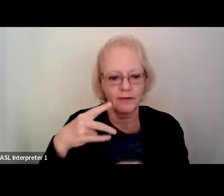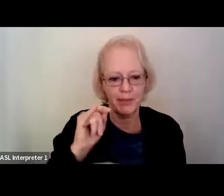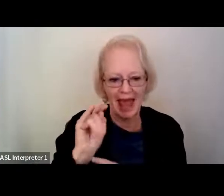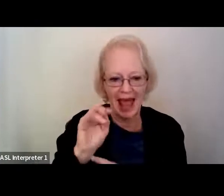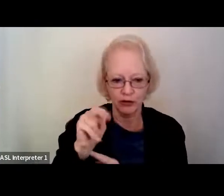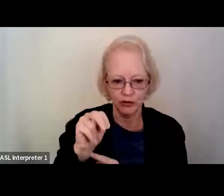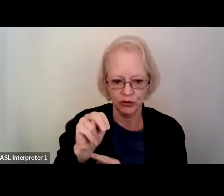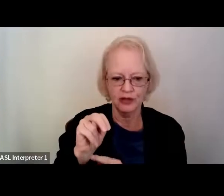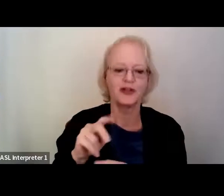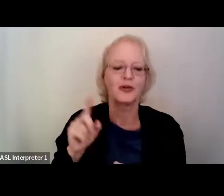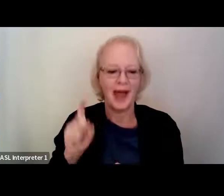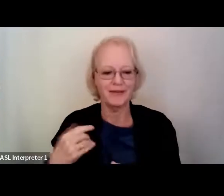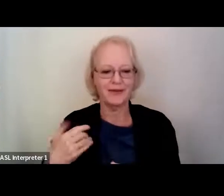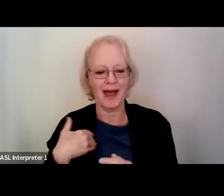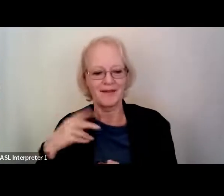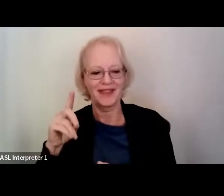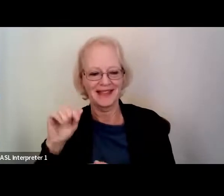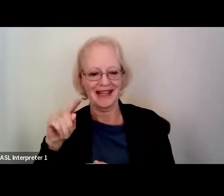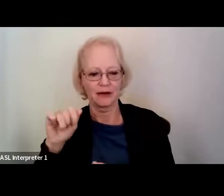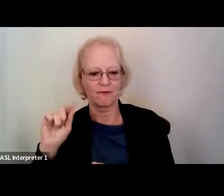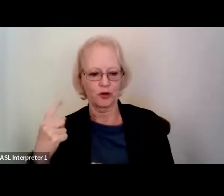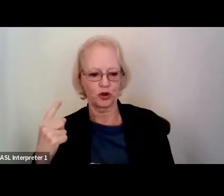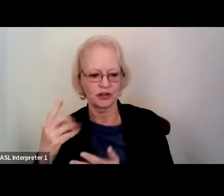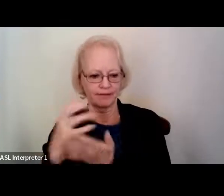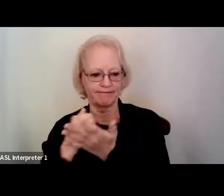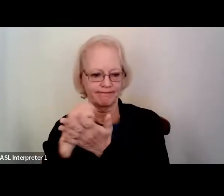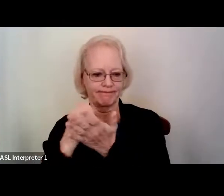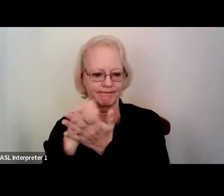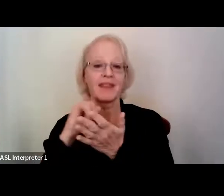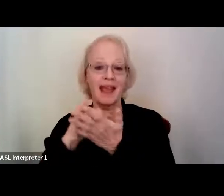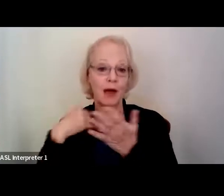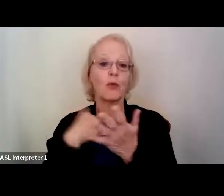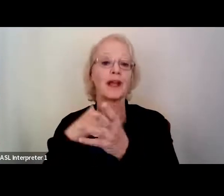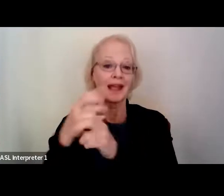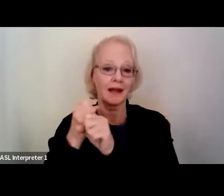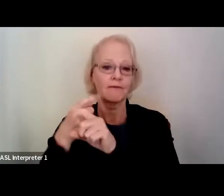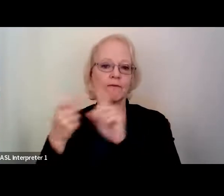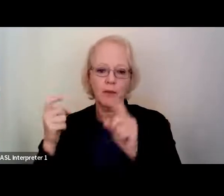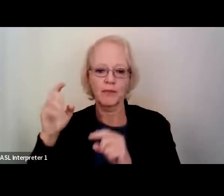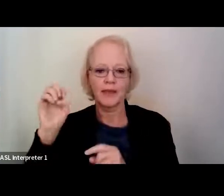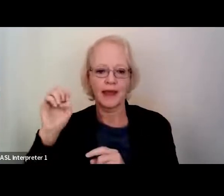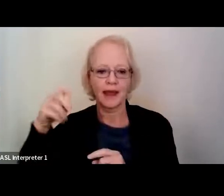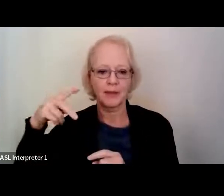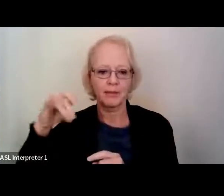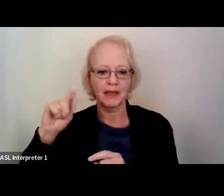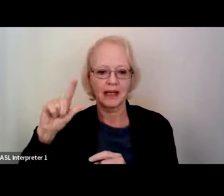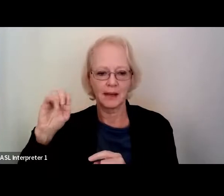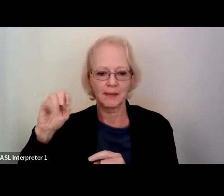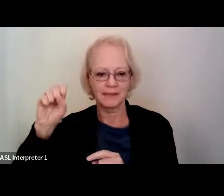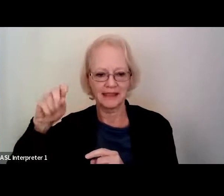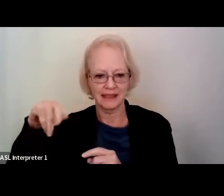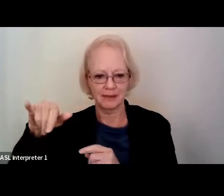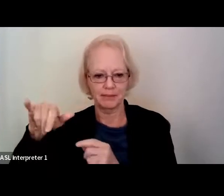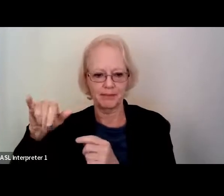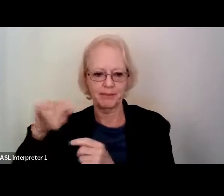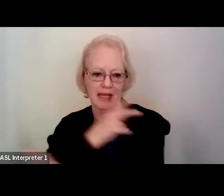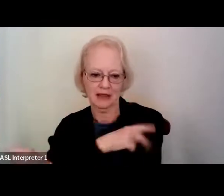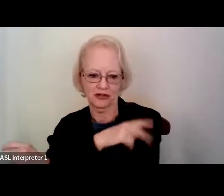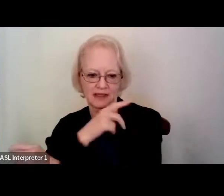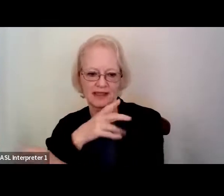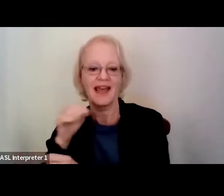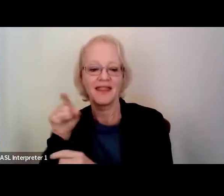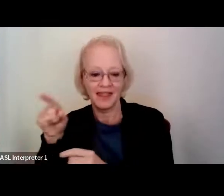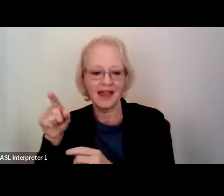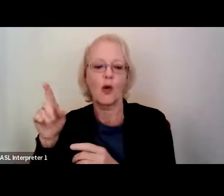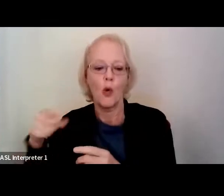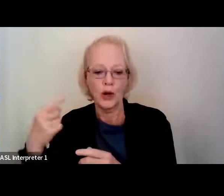need that data to start with. And so that's what we've gotten with the epilepsy patients. And those patients only have those ECOG grids